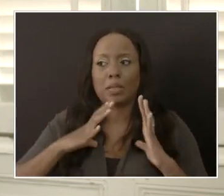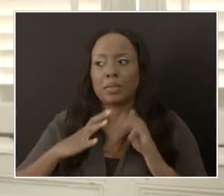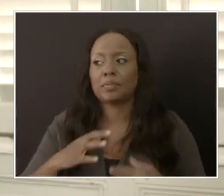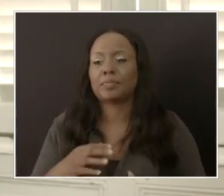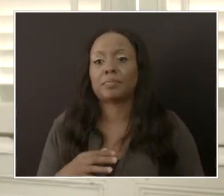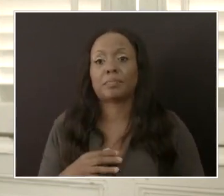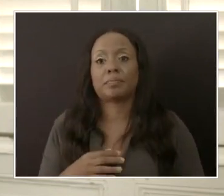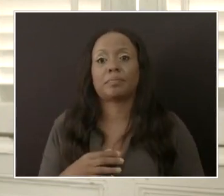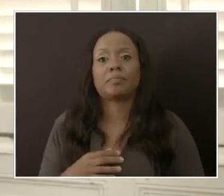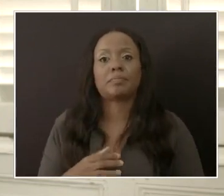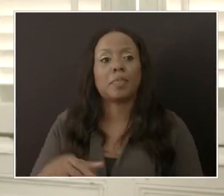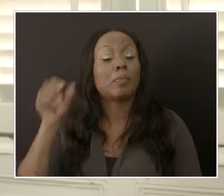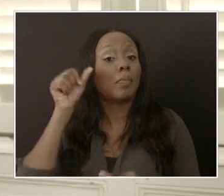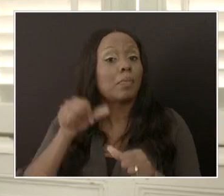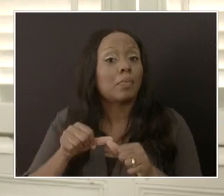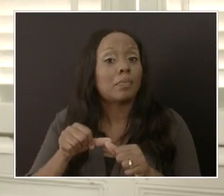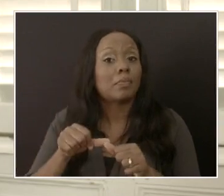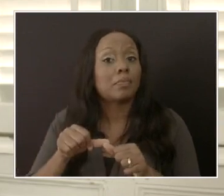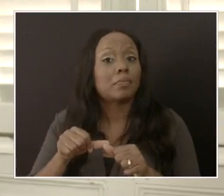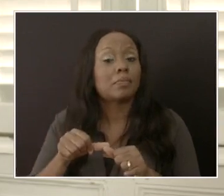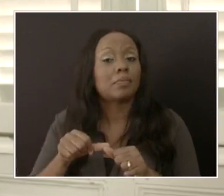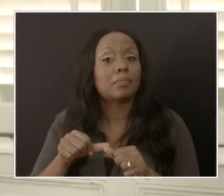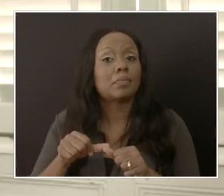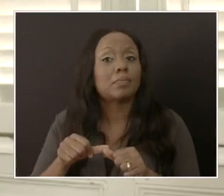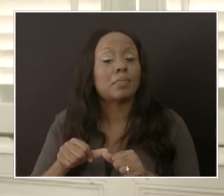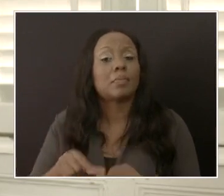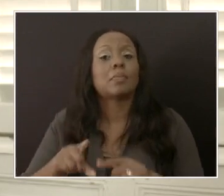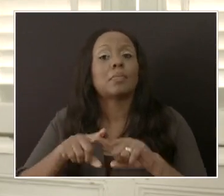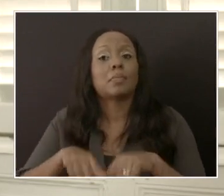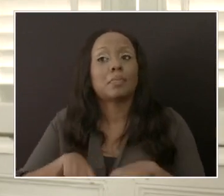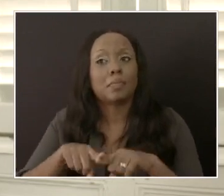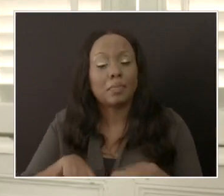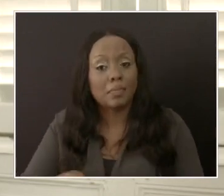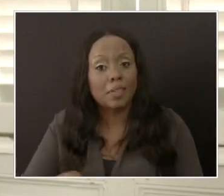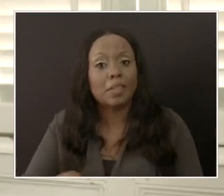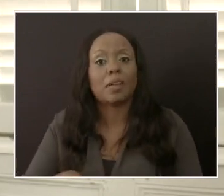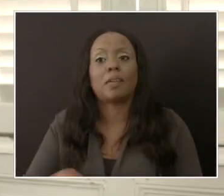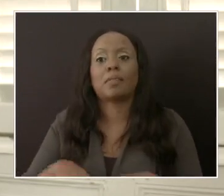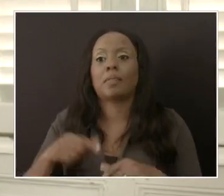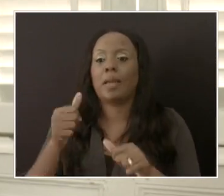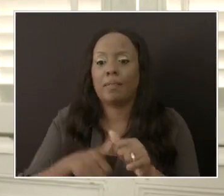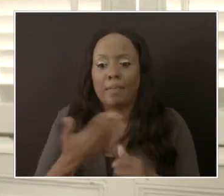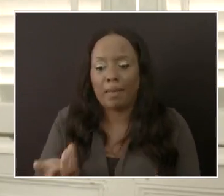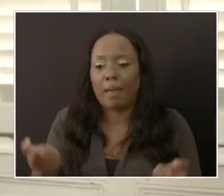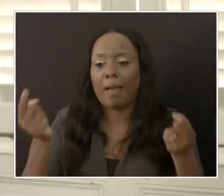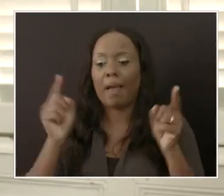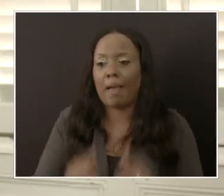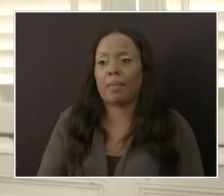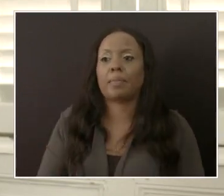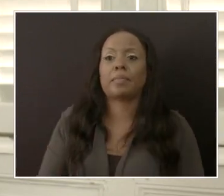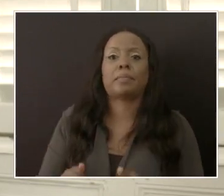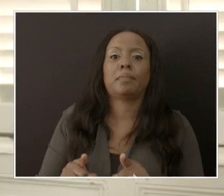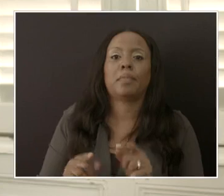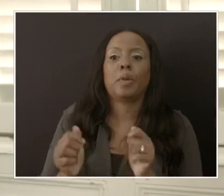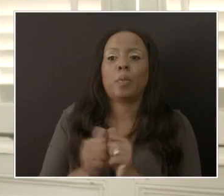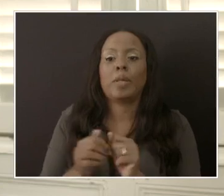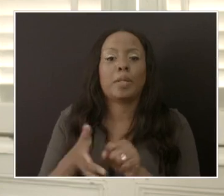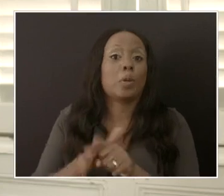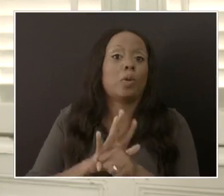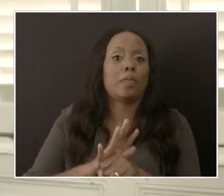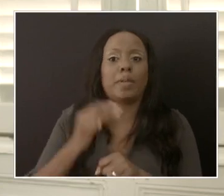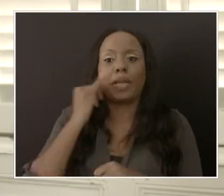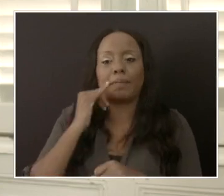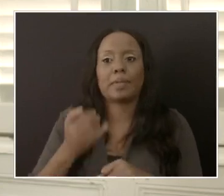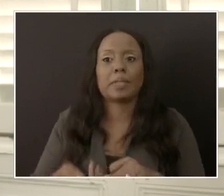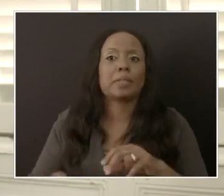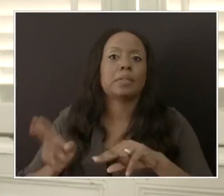And just remember, a lot of this is going to be dependent upon what is happening epidemiologically within the country. So if we